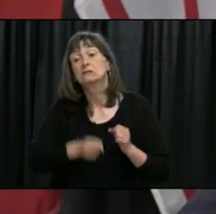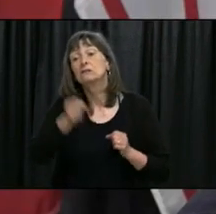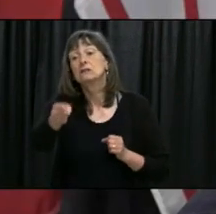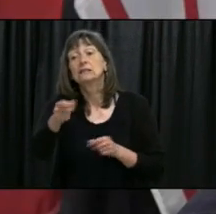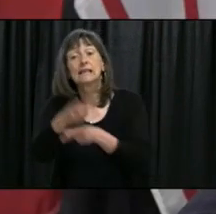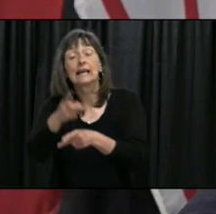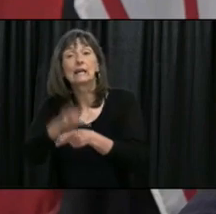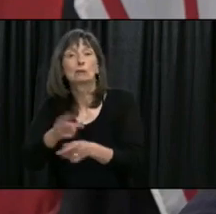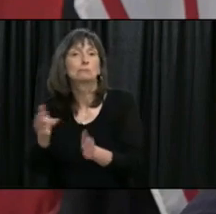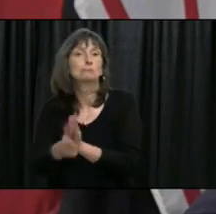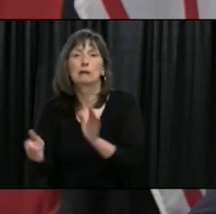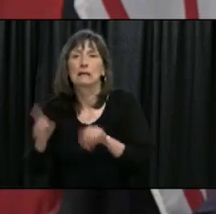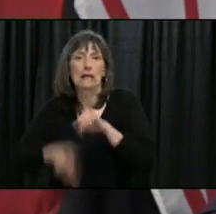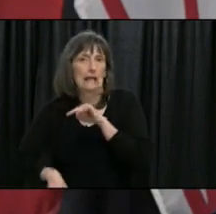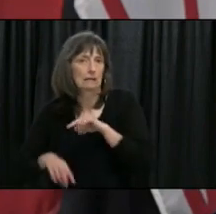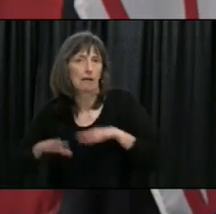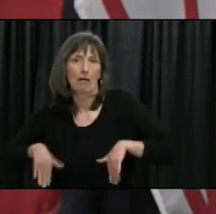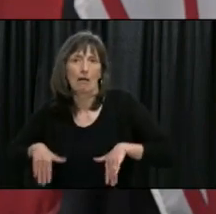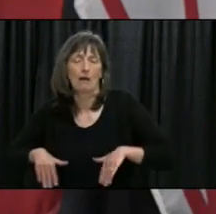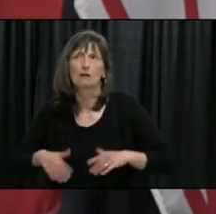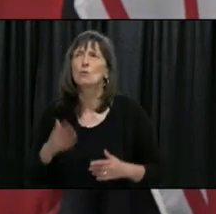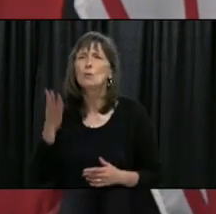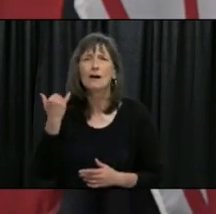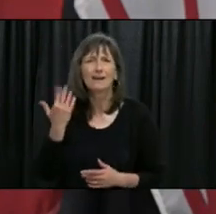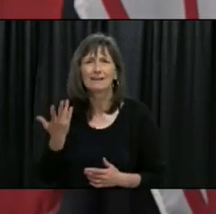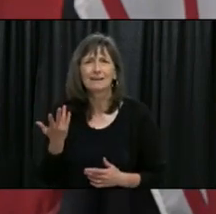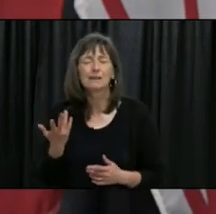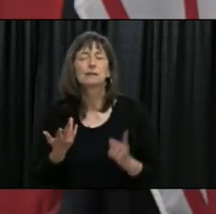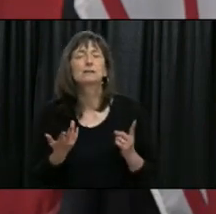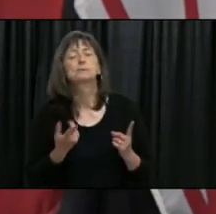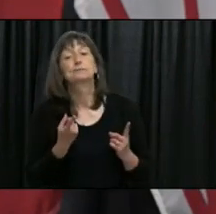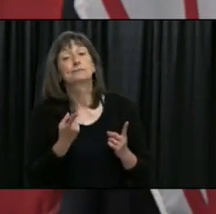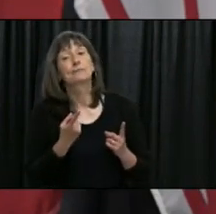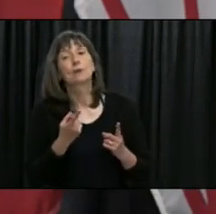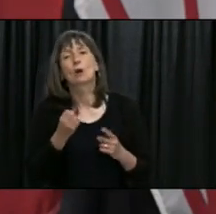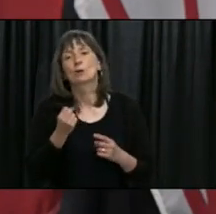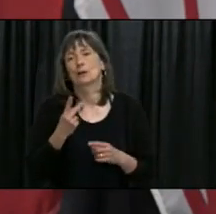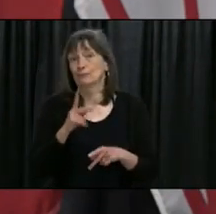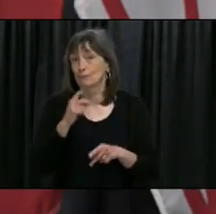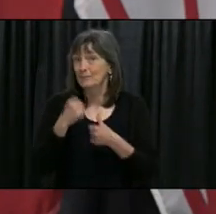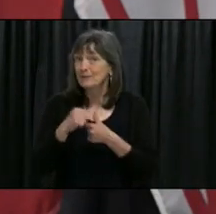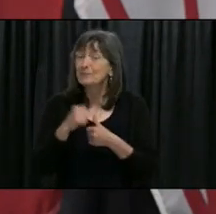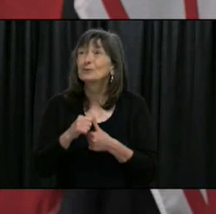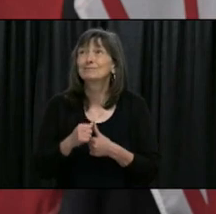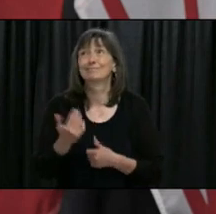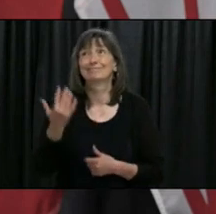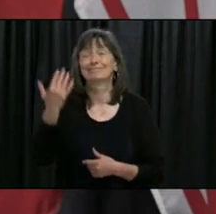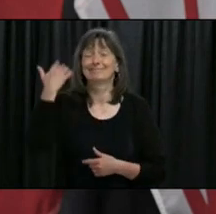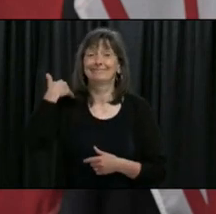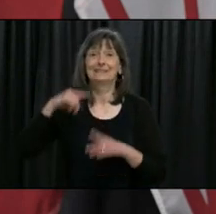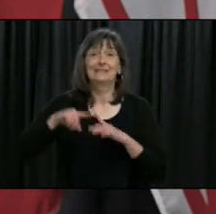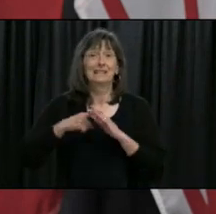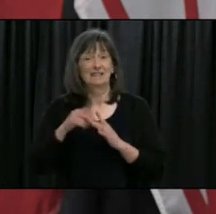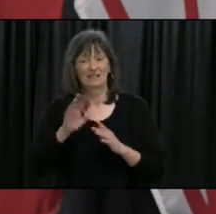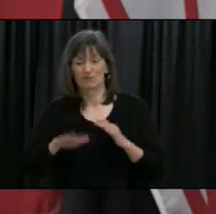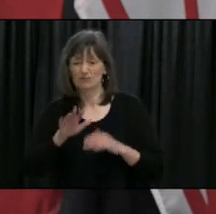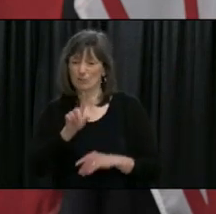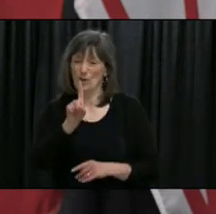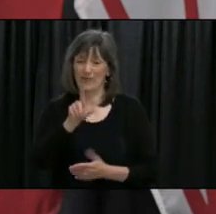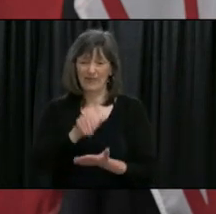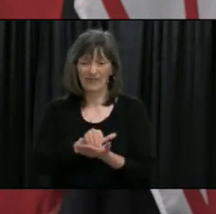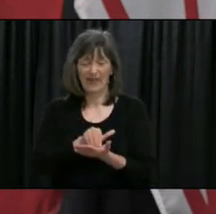child care centers open and the so this if we go back to this it was about just over a thousand people I think that participated in the